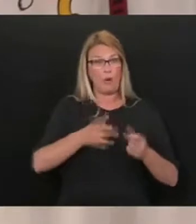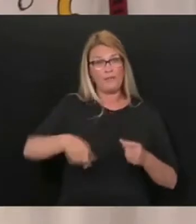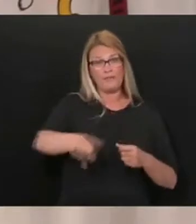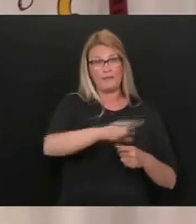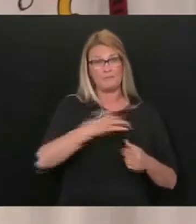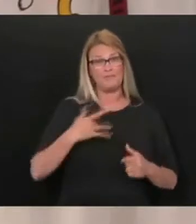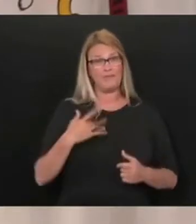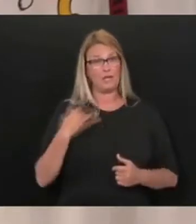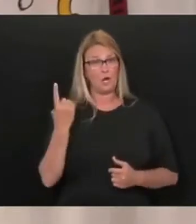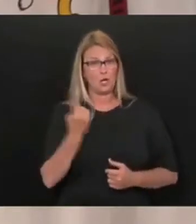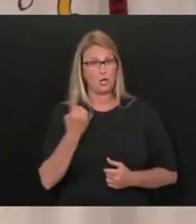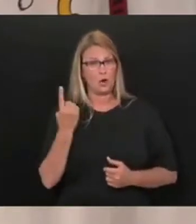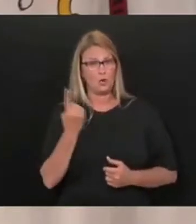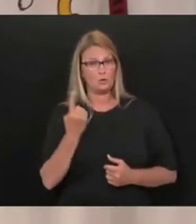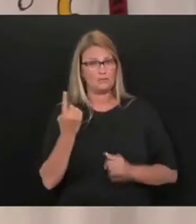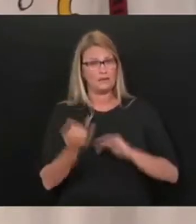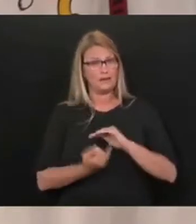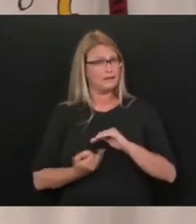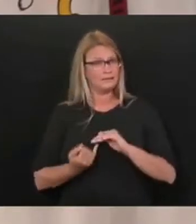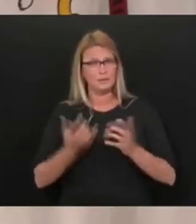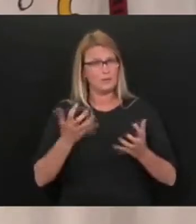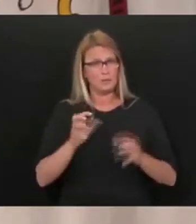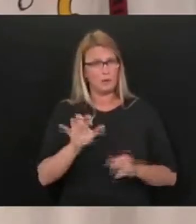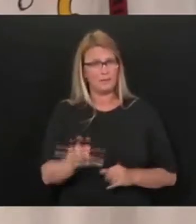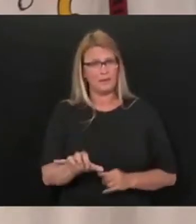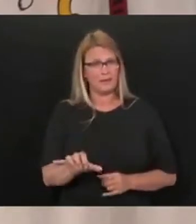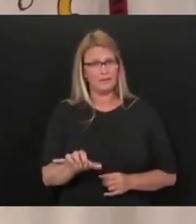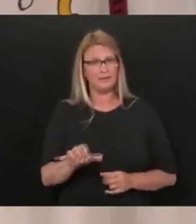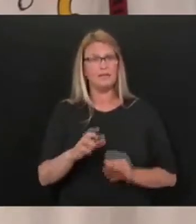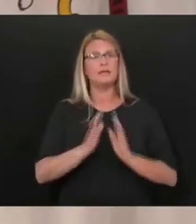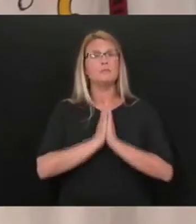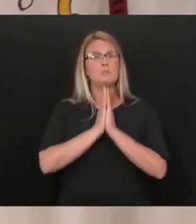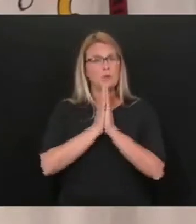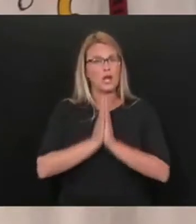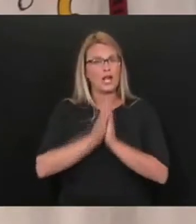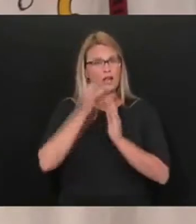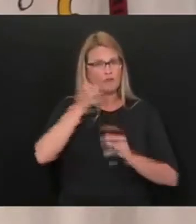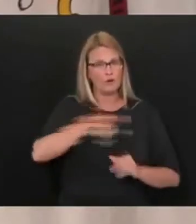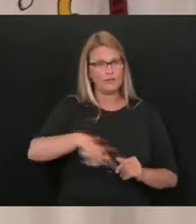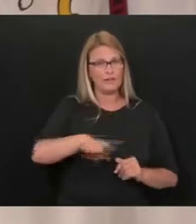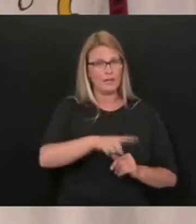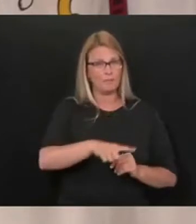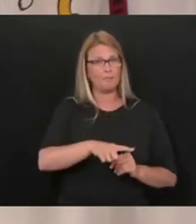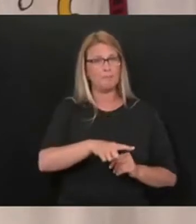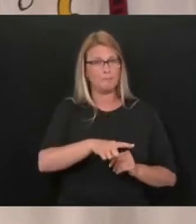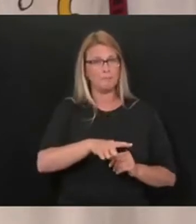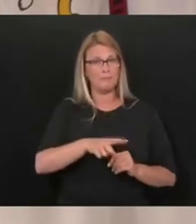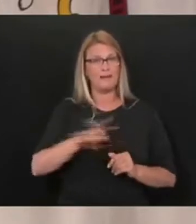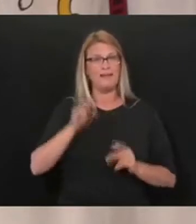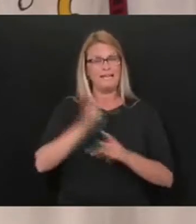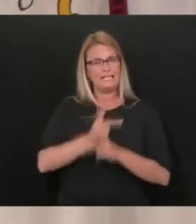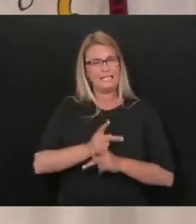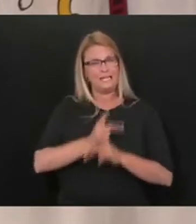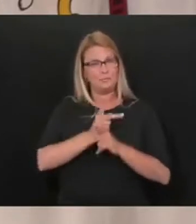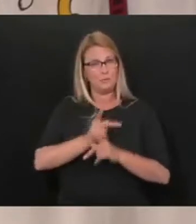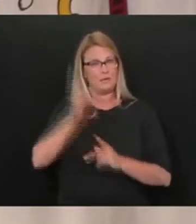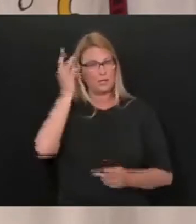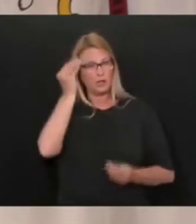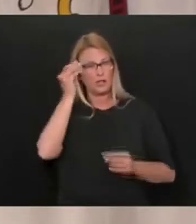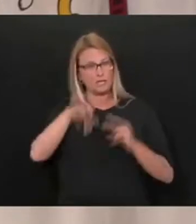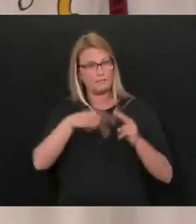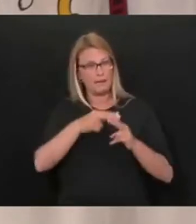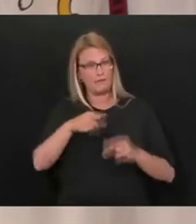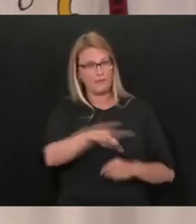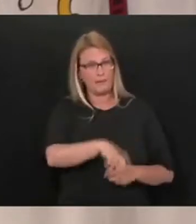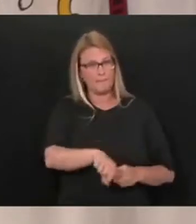So please keep them in your thoughts and your prayers. Prayer is so meaningful. And some way,